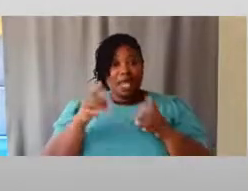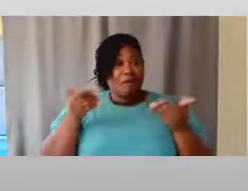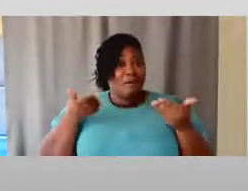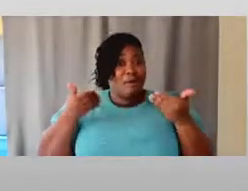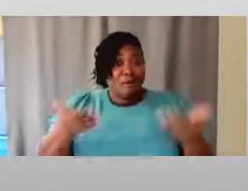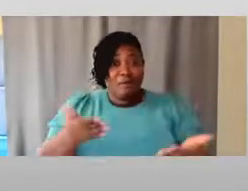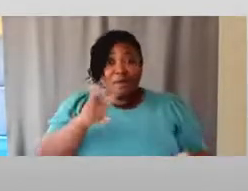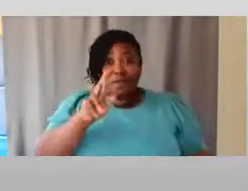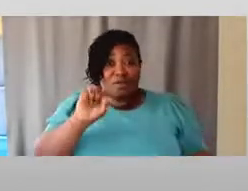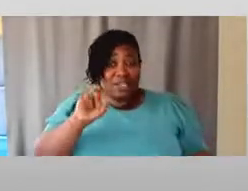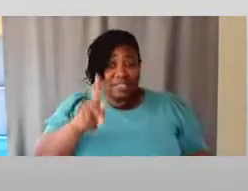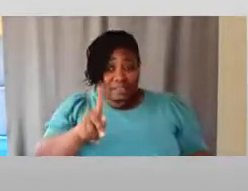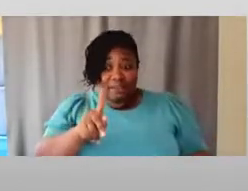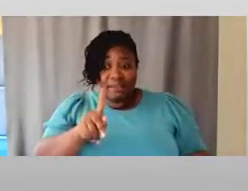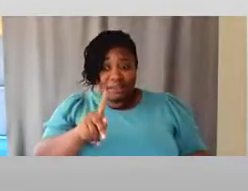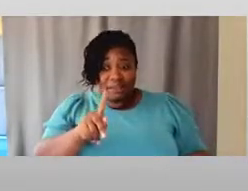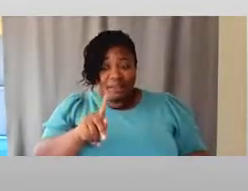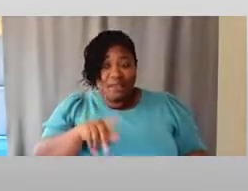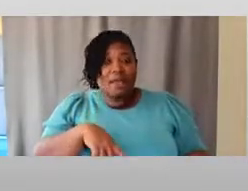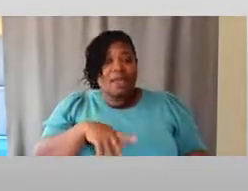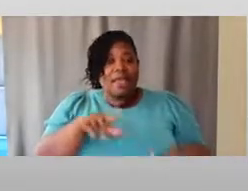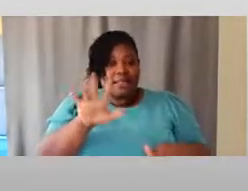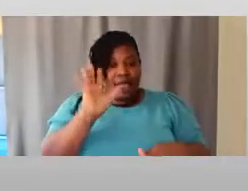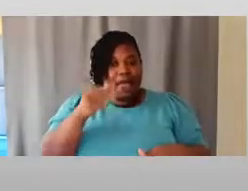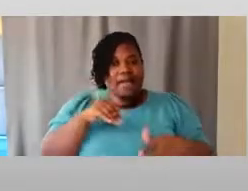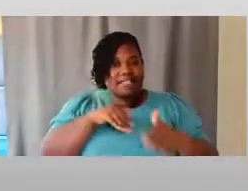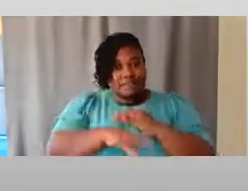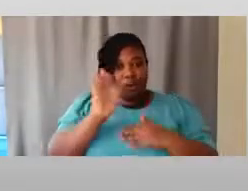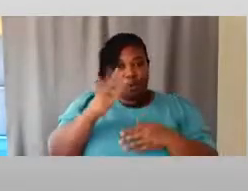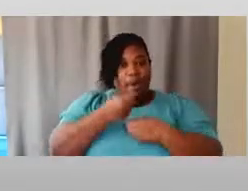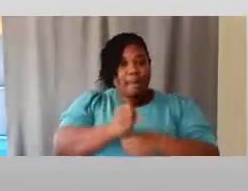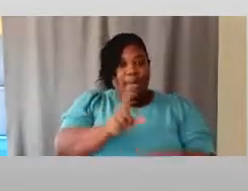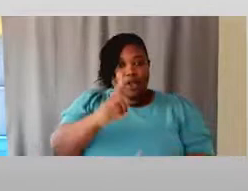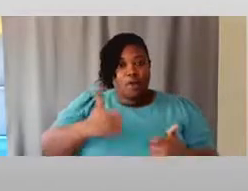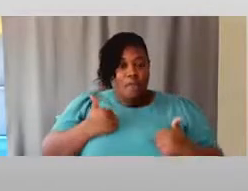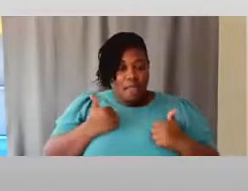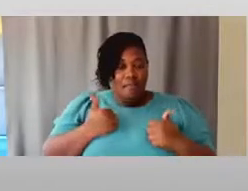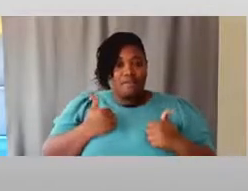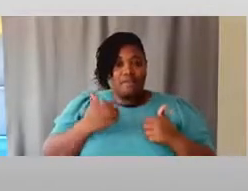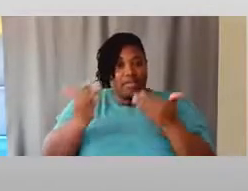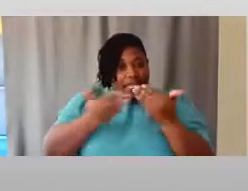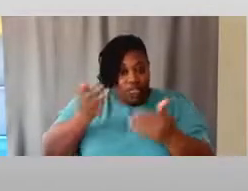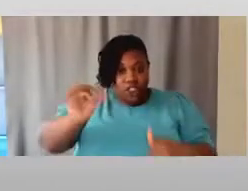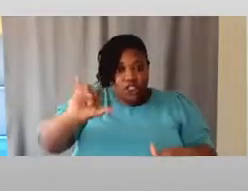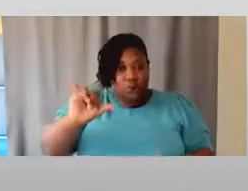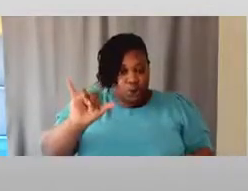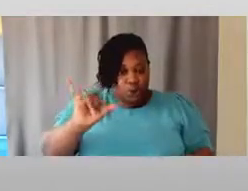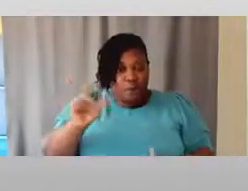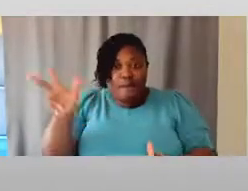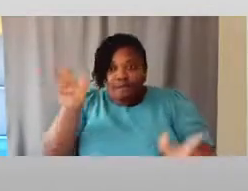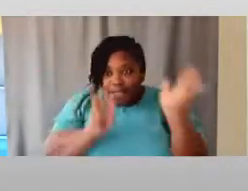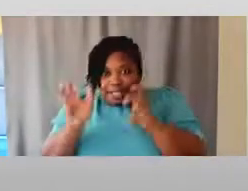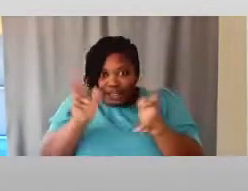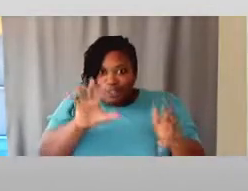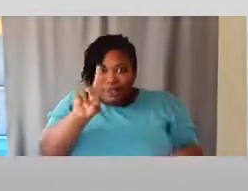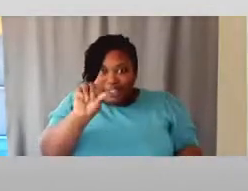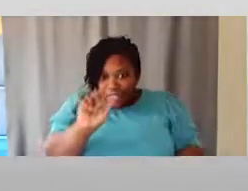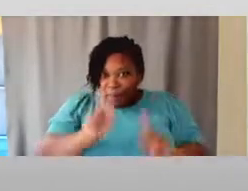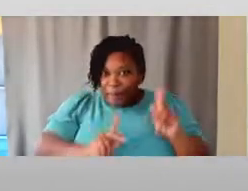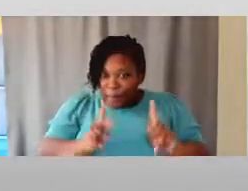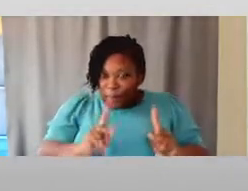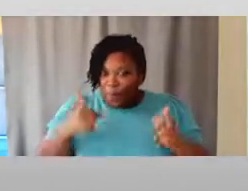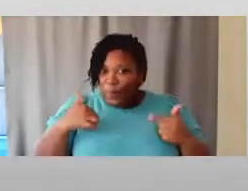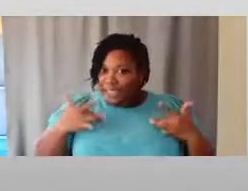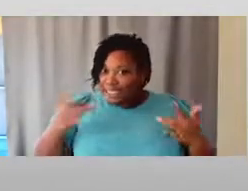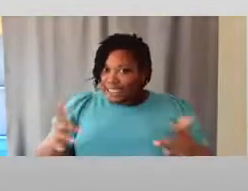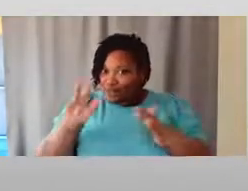and believe that accessibility is also going to make your life easier, too. You know, listen to disabled people. We tend to quote unquote predict